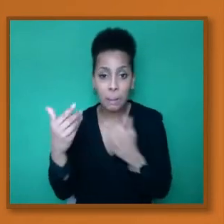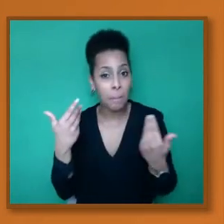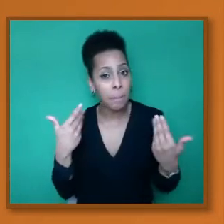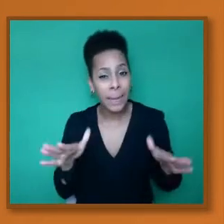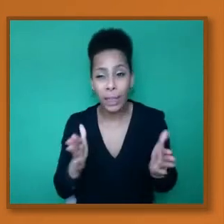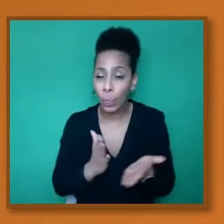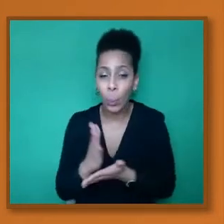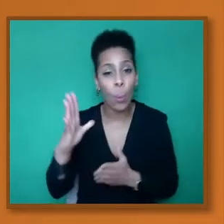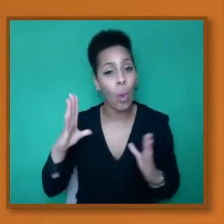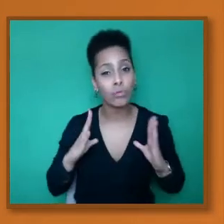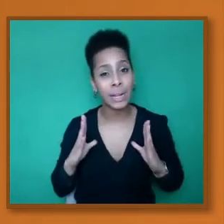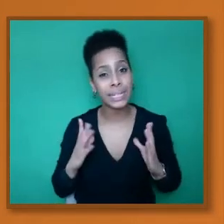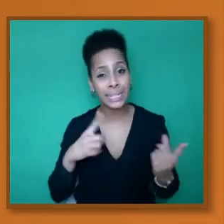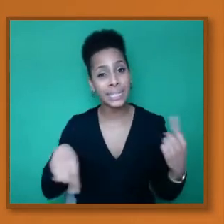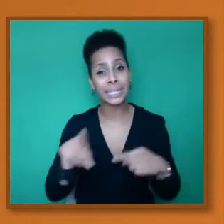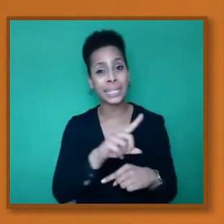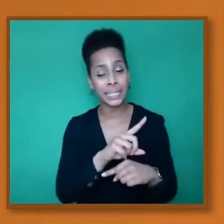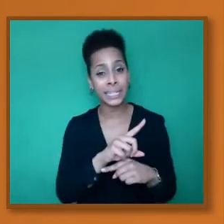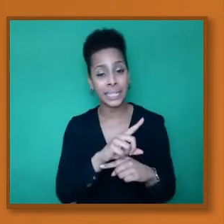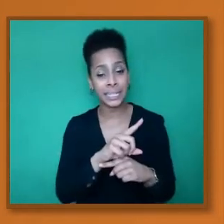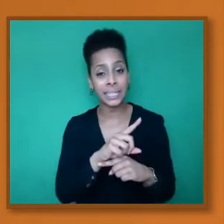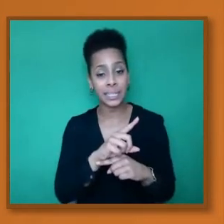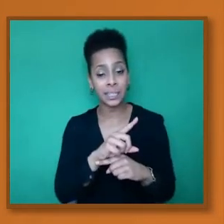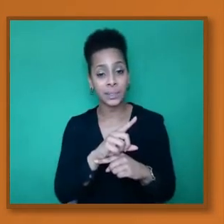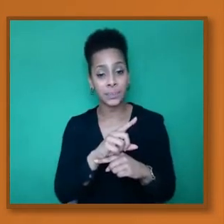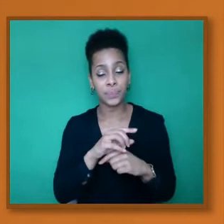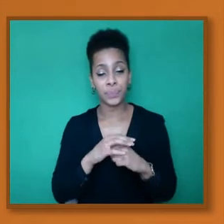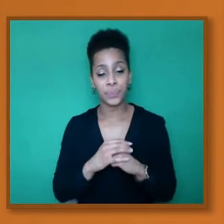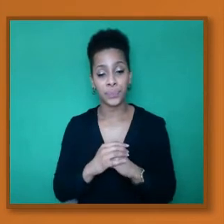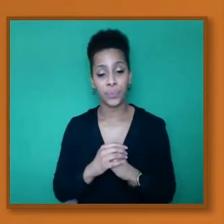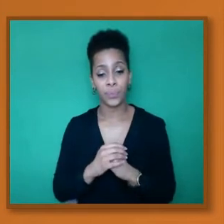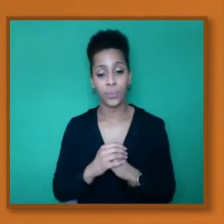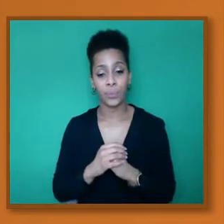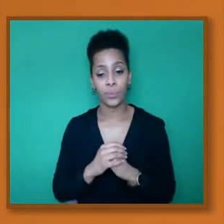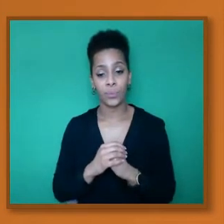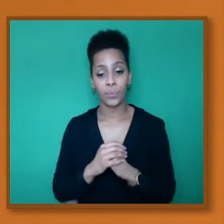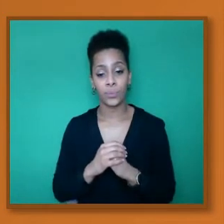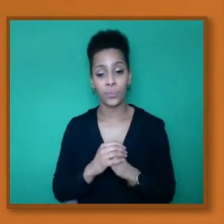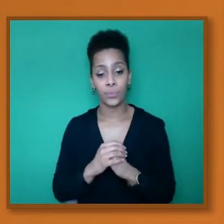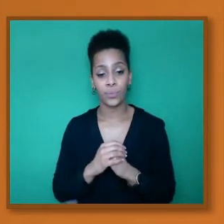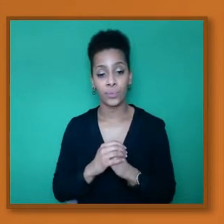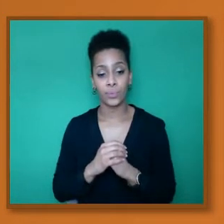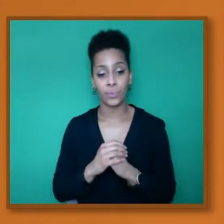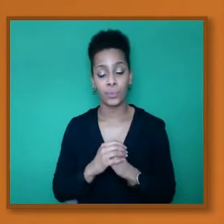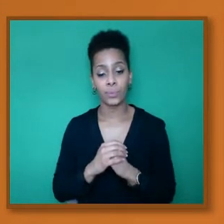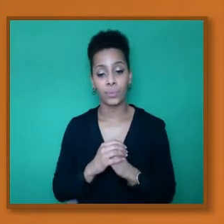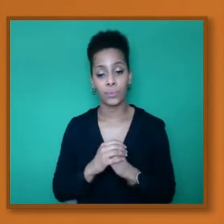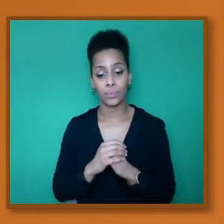in having that vaccination. We could just click through two slides, two parts, please. OK.